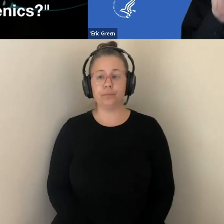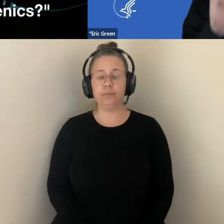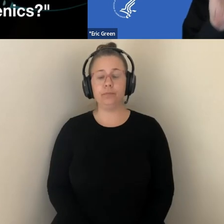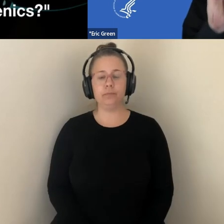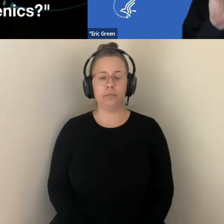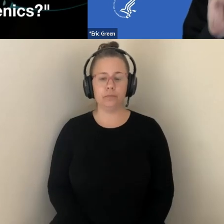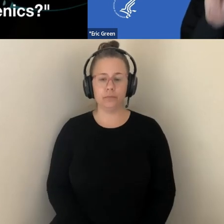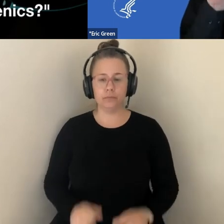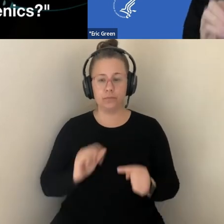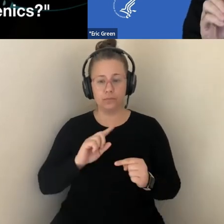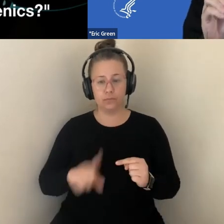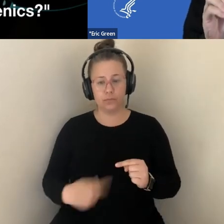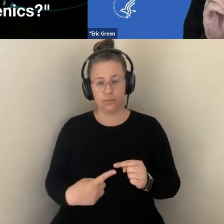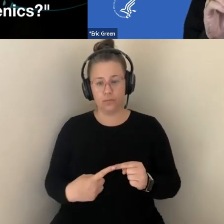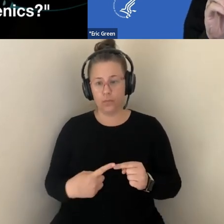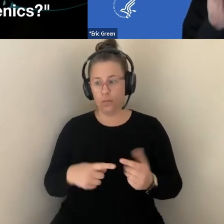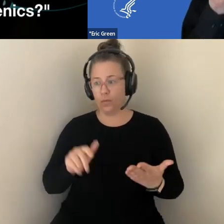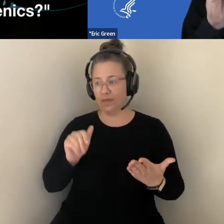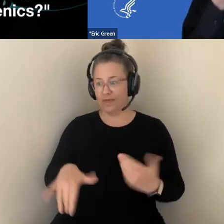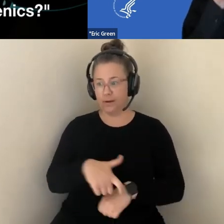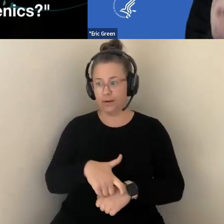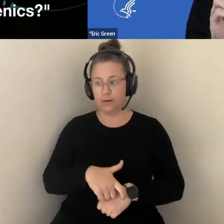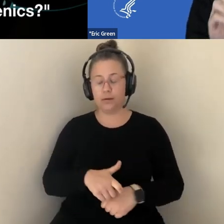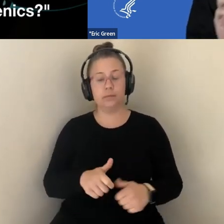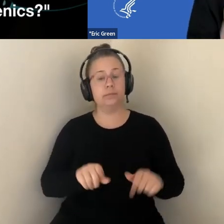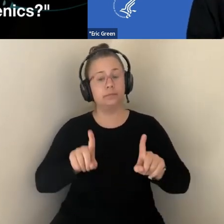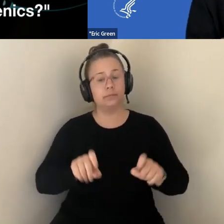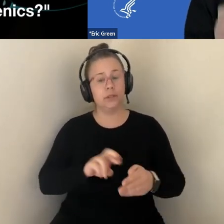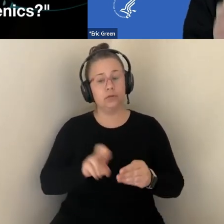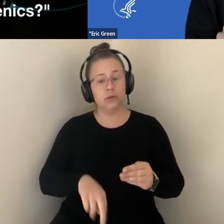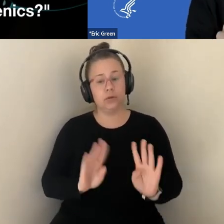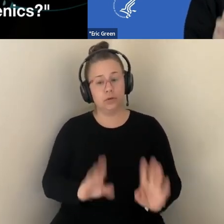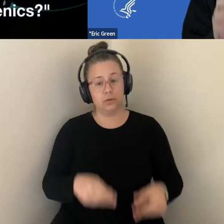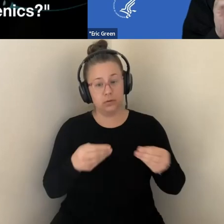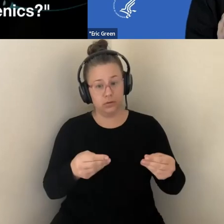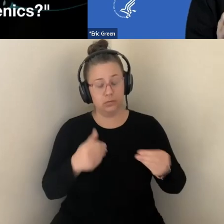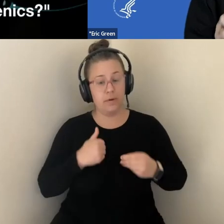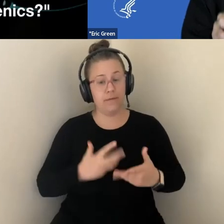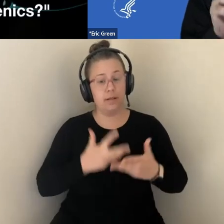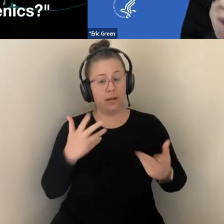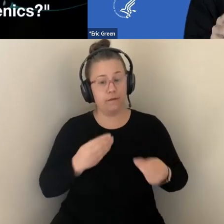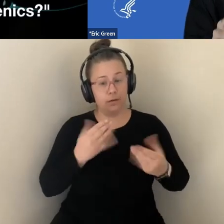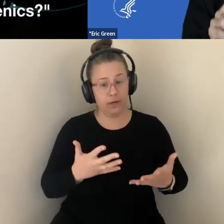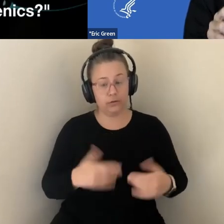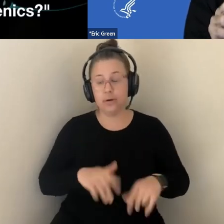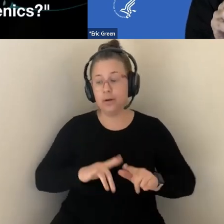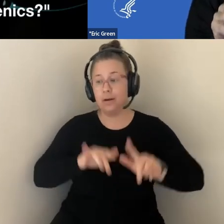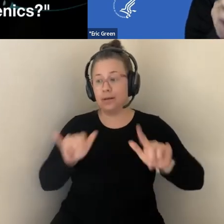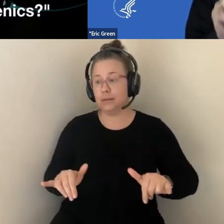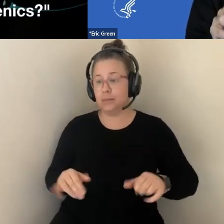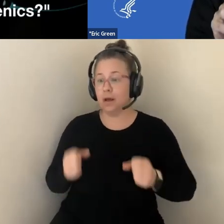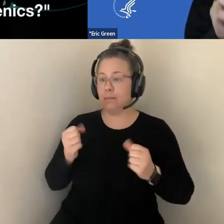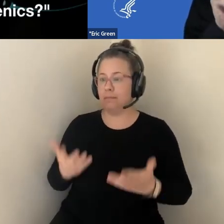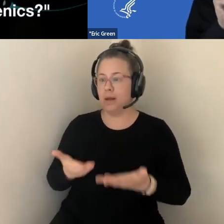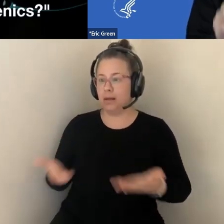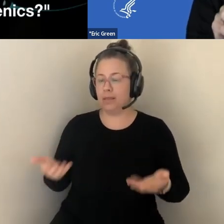THAT SO MUCH IS STILL UNKNOWN, WE HAVE A DUTY TO COMMUNICATE DIAGNOSTIC RESULTS NOT ONLY IN A WAY THAT